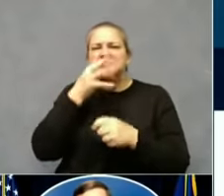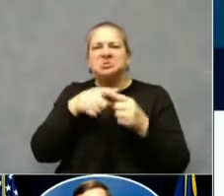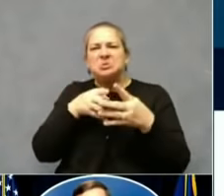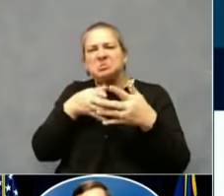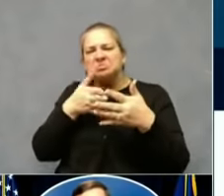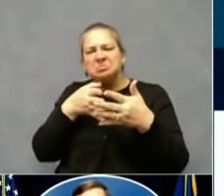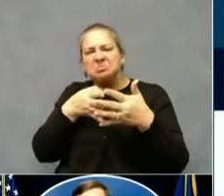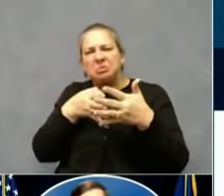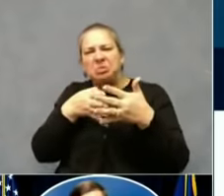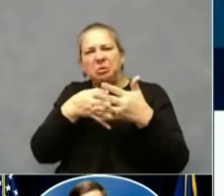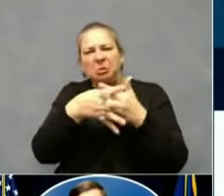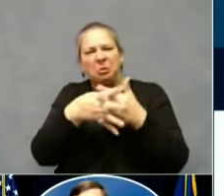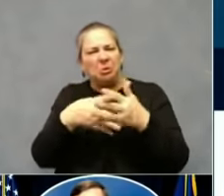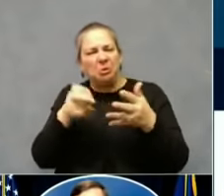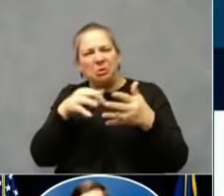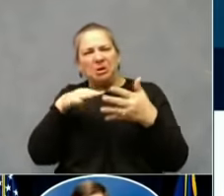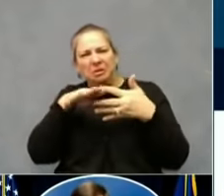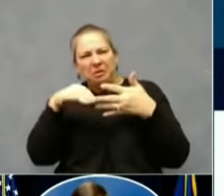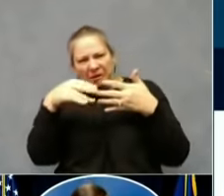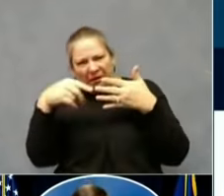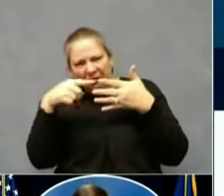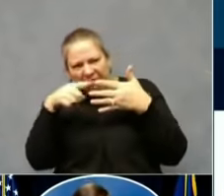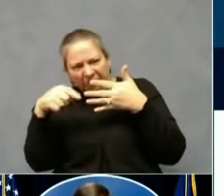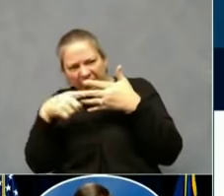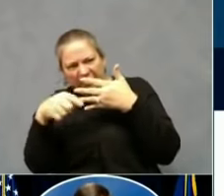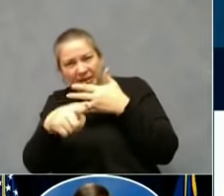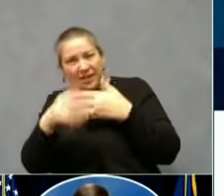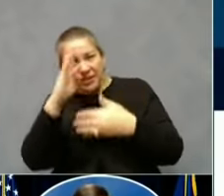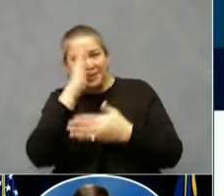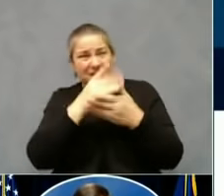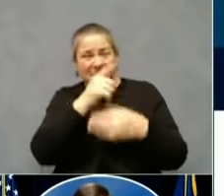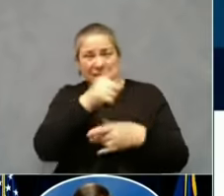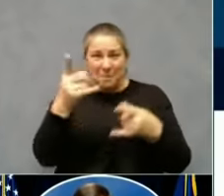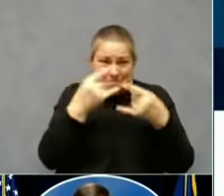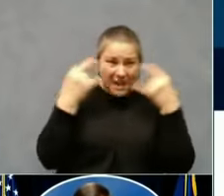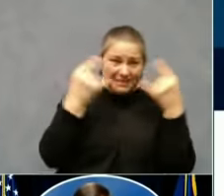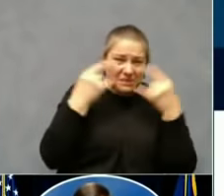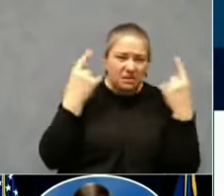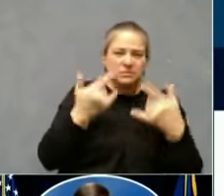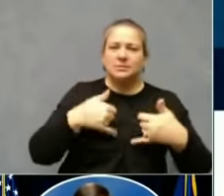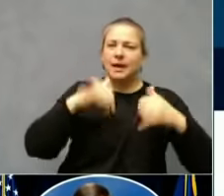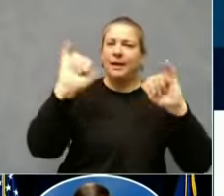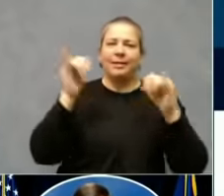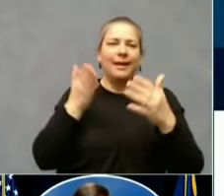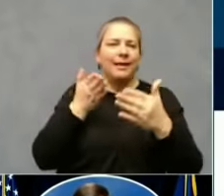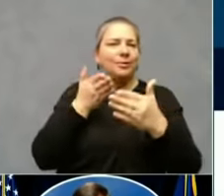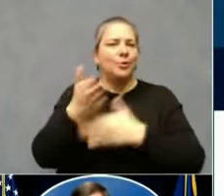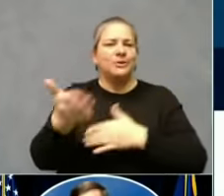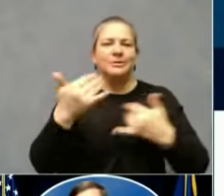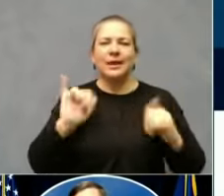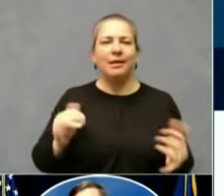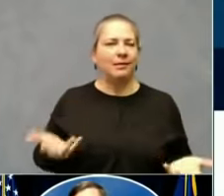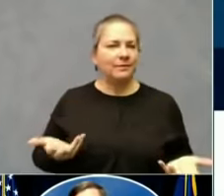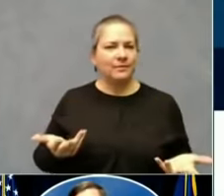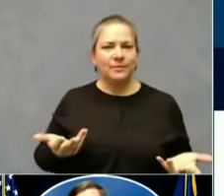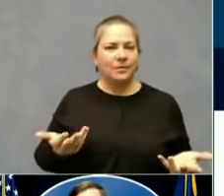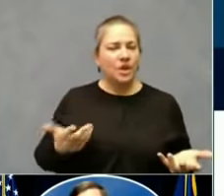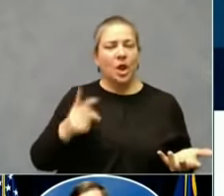their masks. And it's still, it's still getting in with 138 new residents testing positive, 135